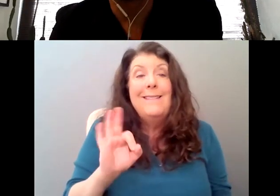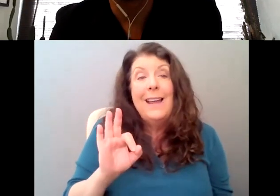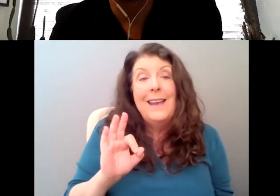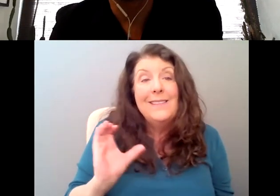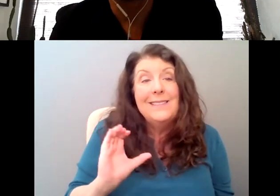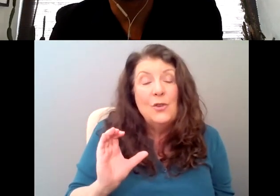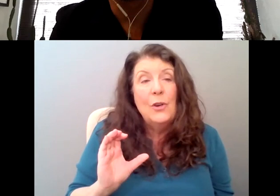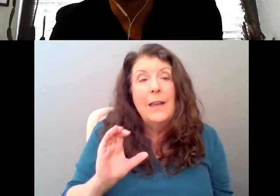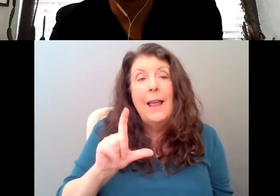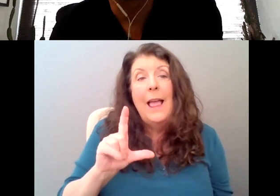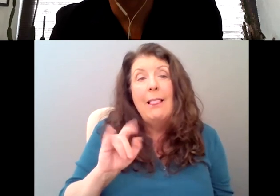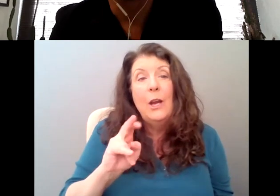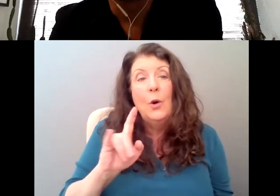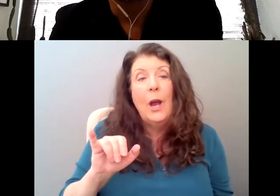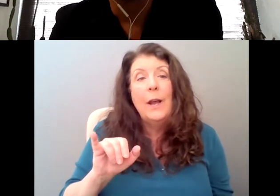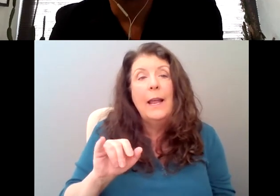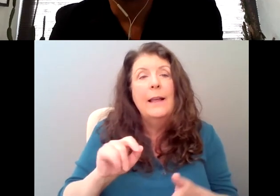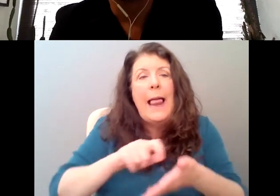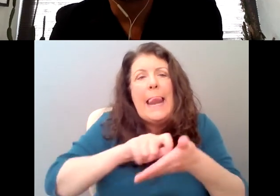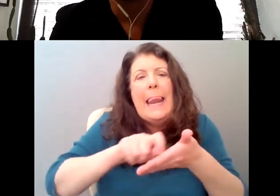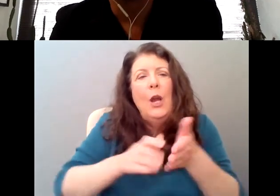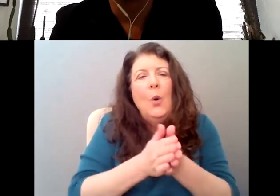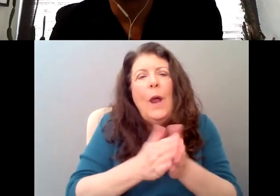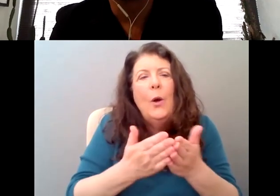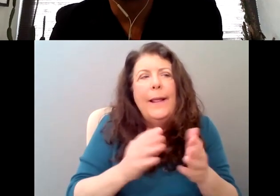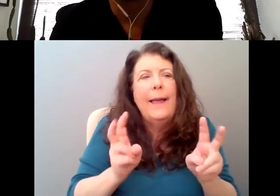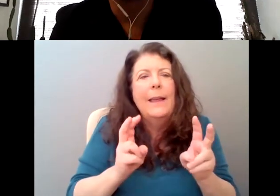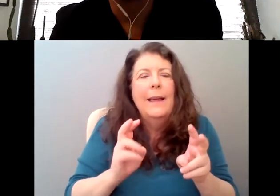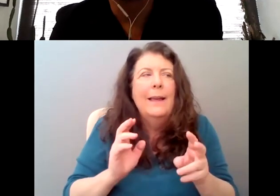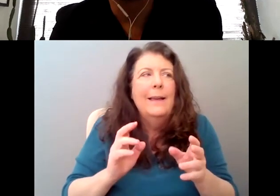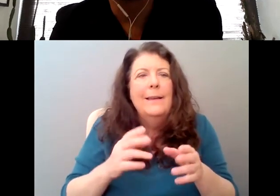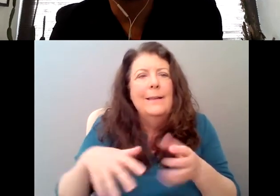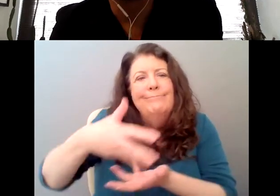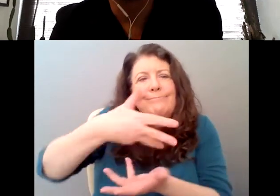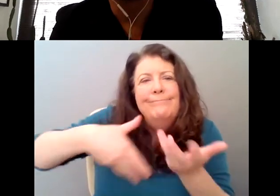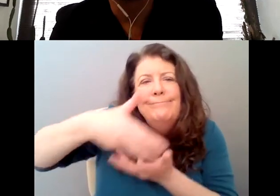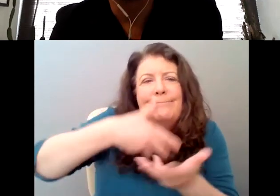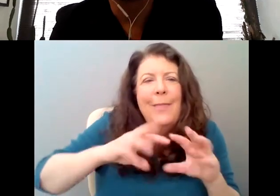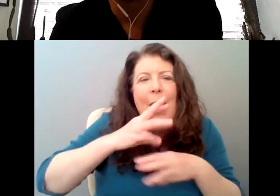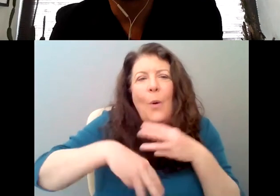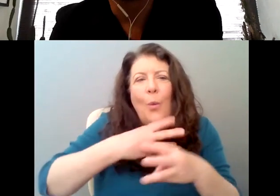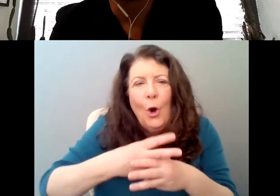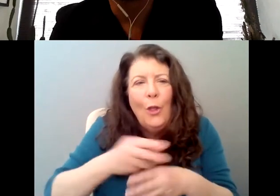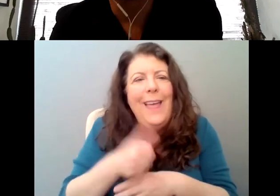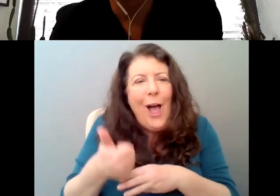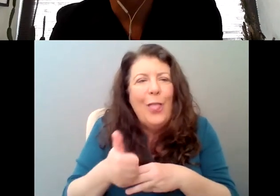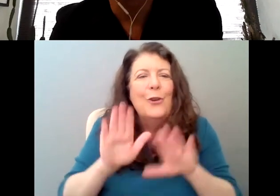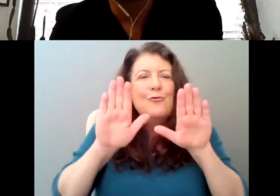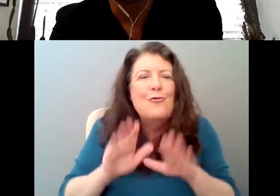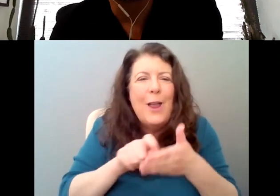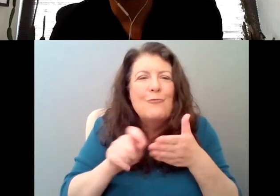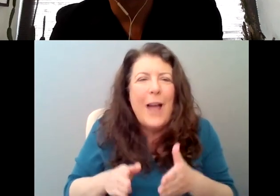literary milieu, who are the celebrity cameos that I really want us to meet, who are the great, the other great writers, um,